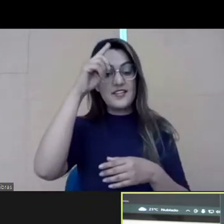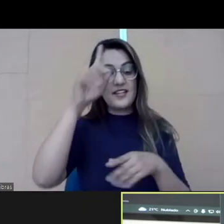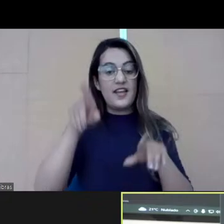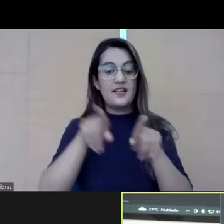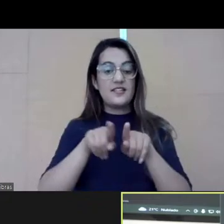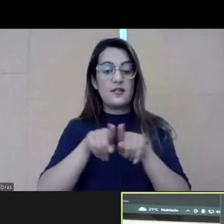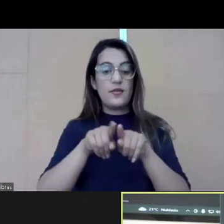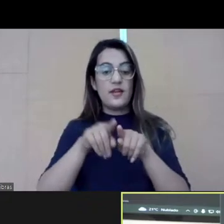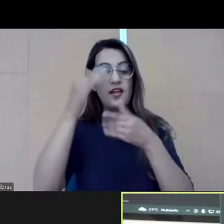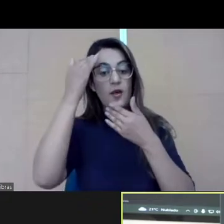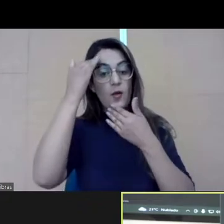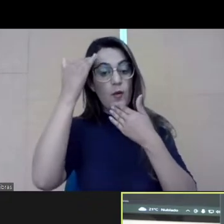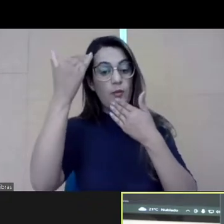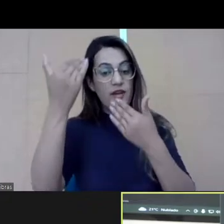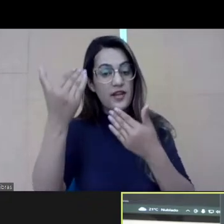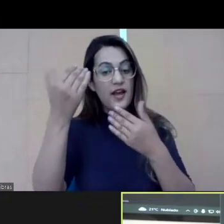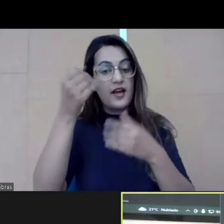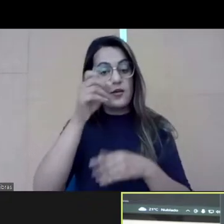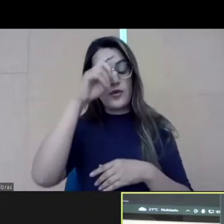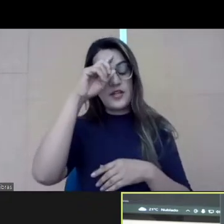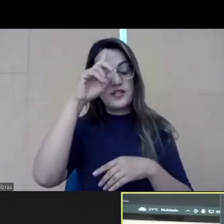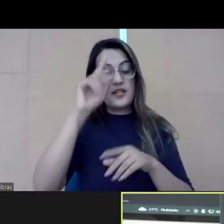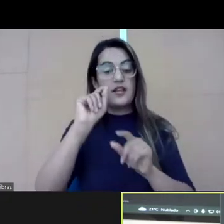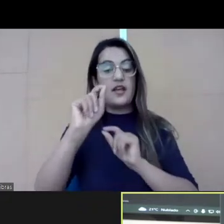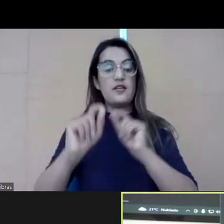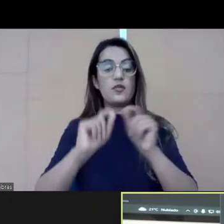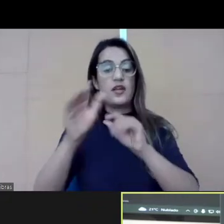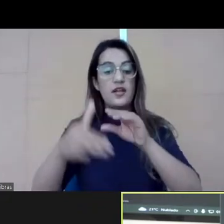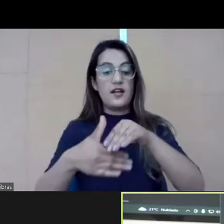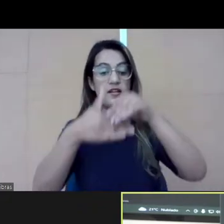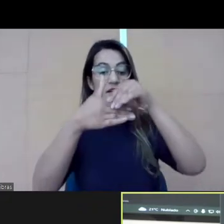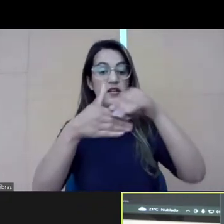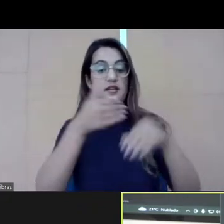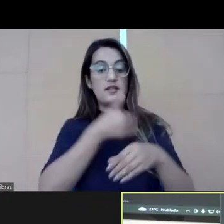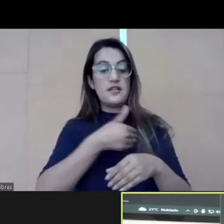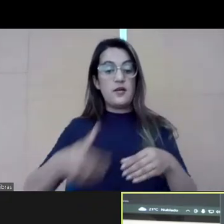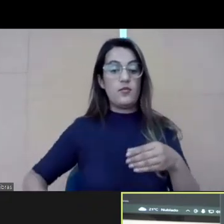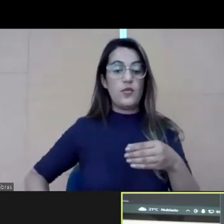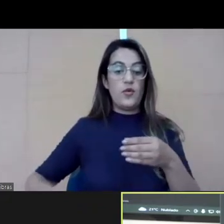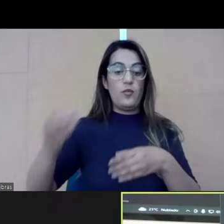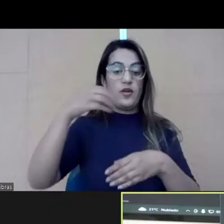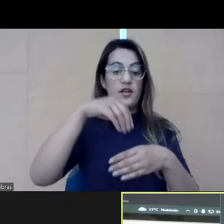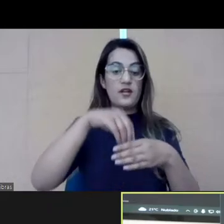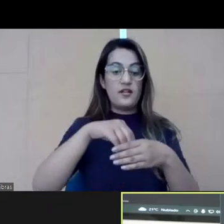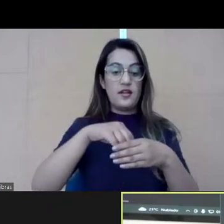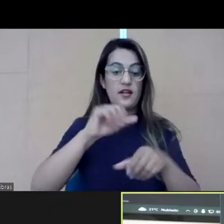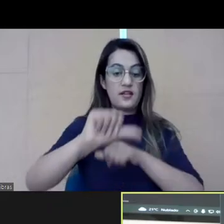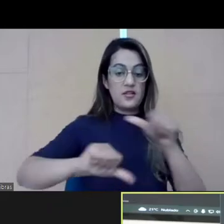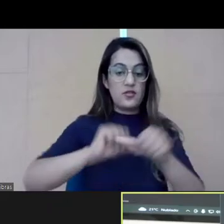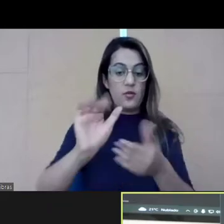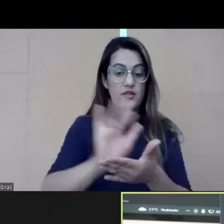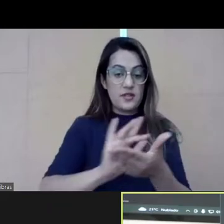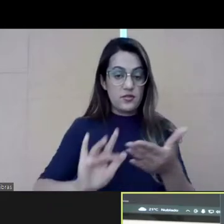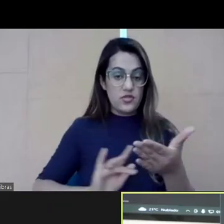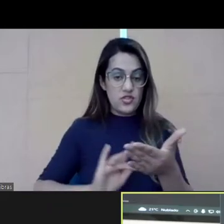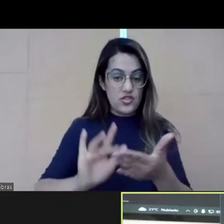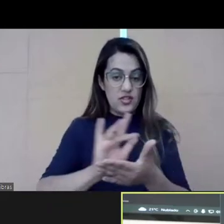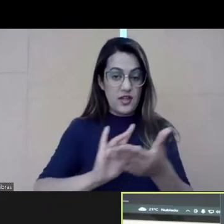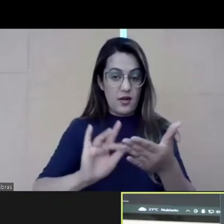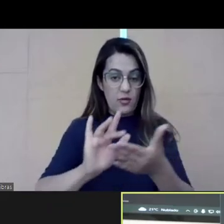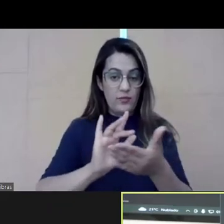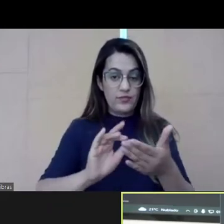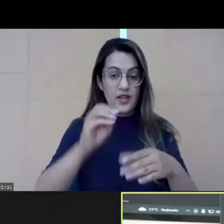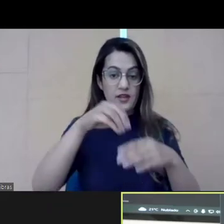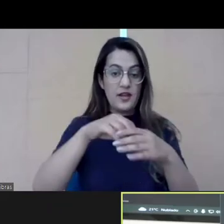of public leadership, digital transformation, and the perspective of women and girls and the power. I believe